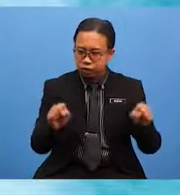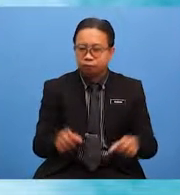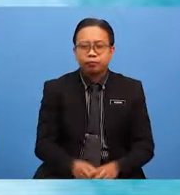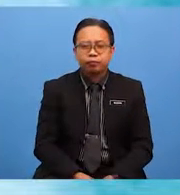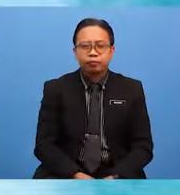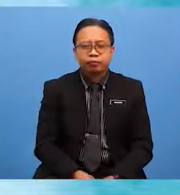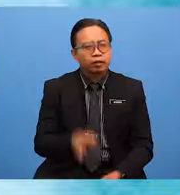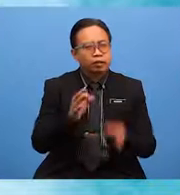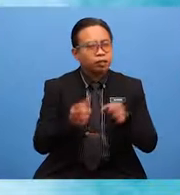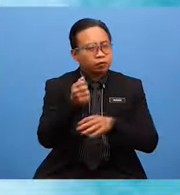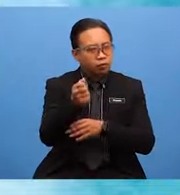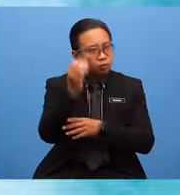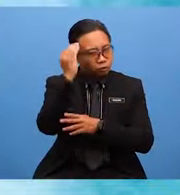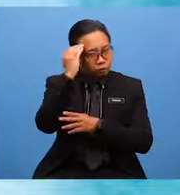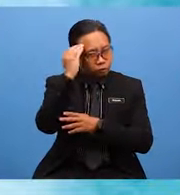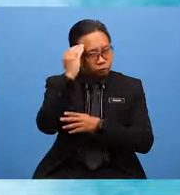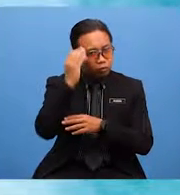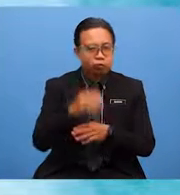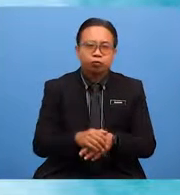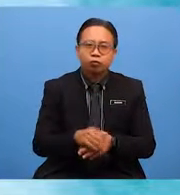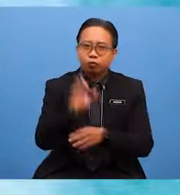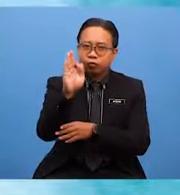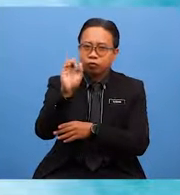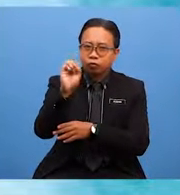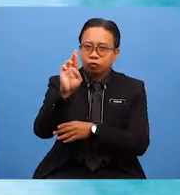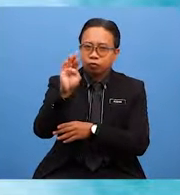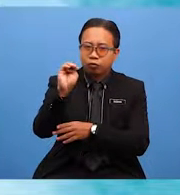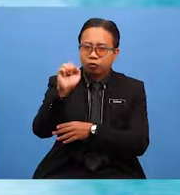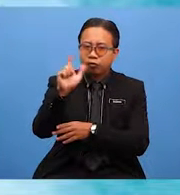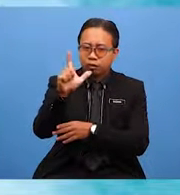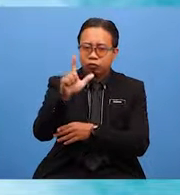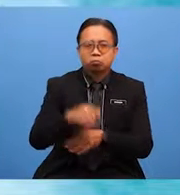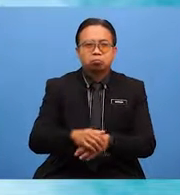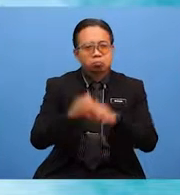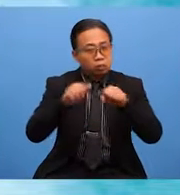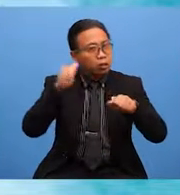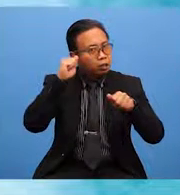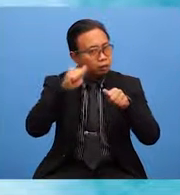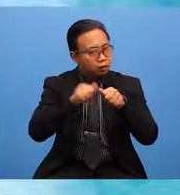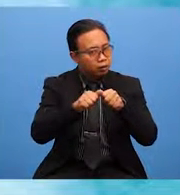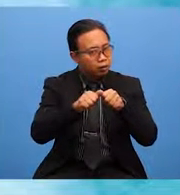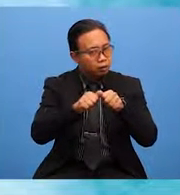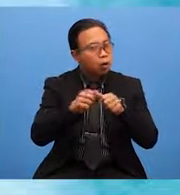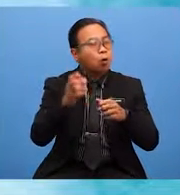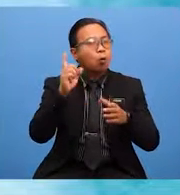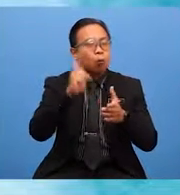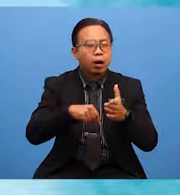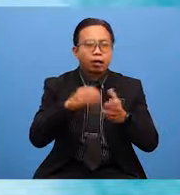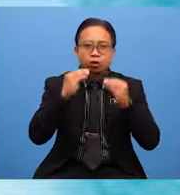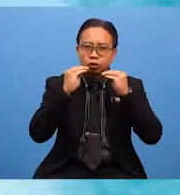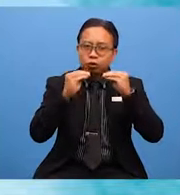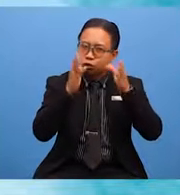know if we are writing formal structures? Can you still recall what your teacher taught you?